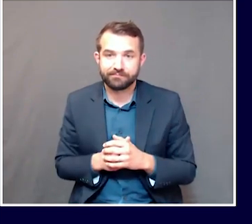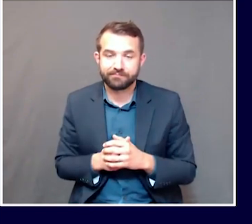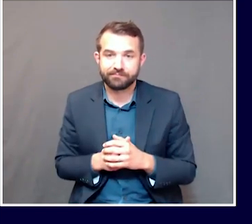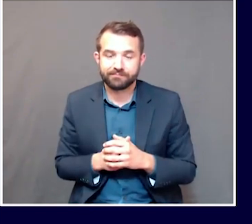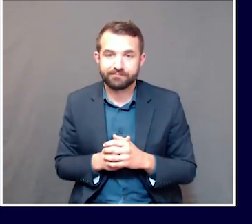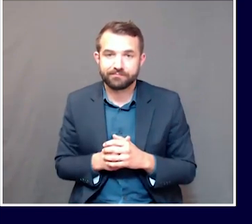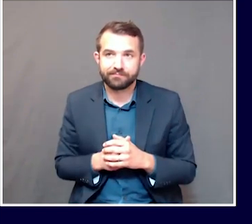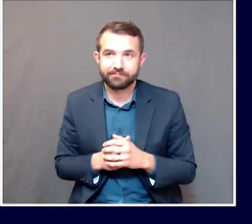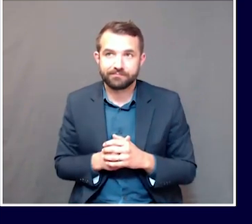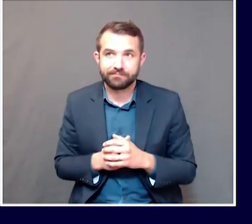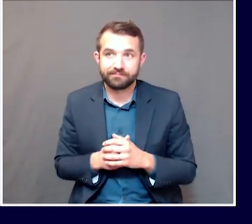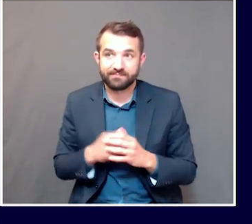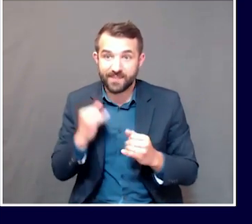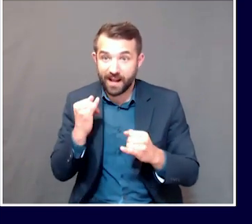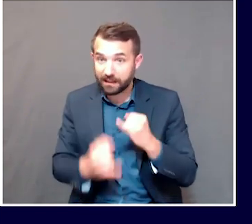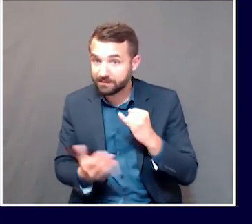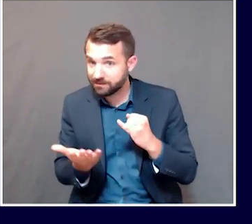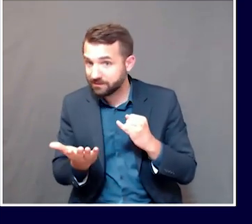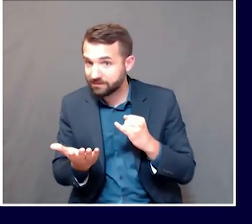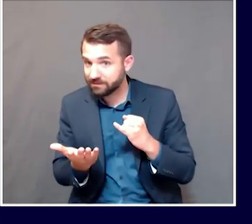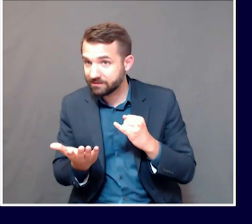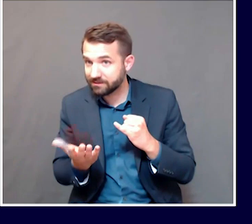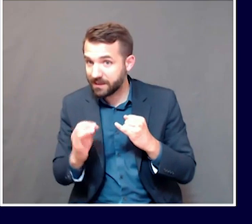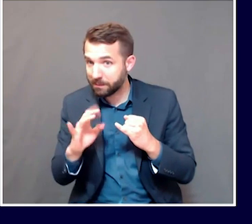Last call for anything from Emily.